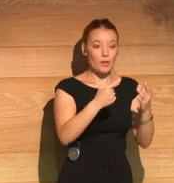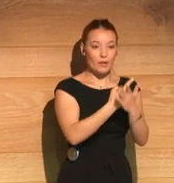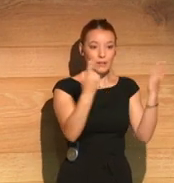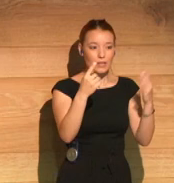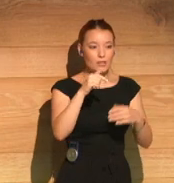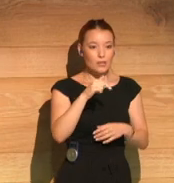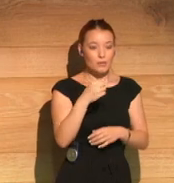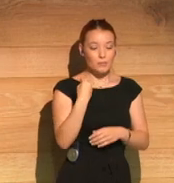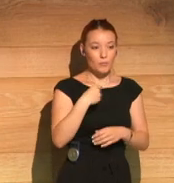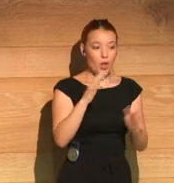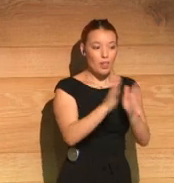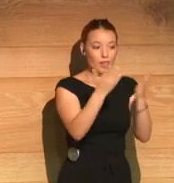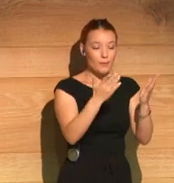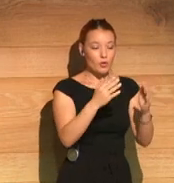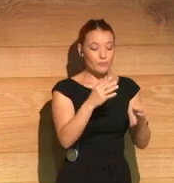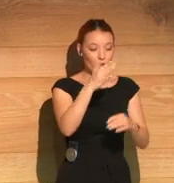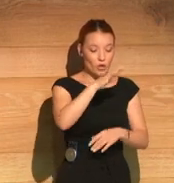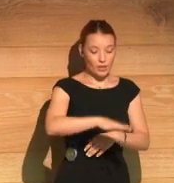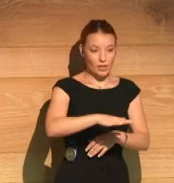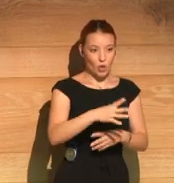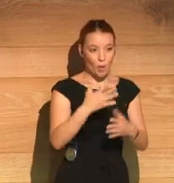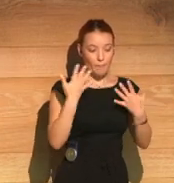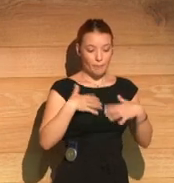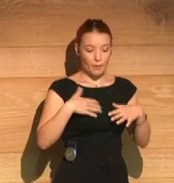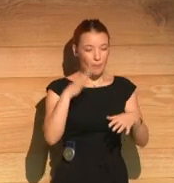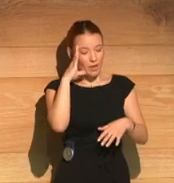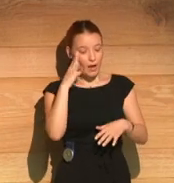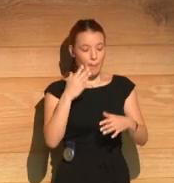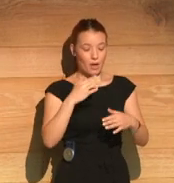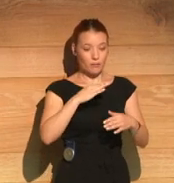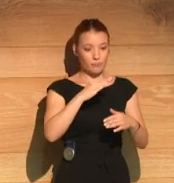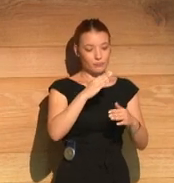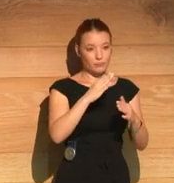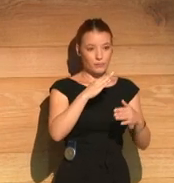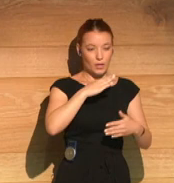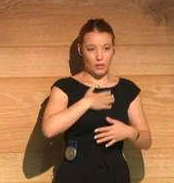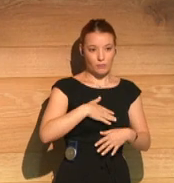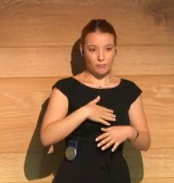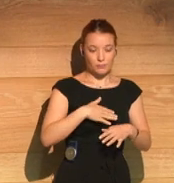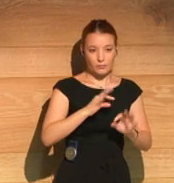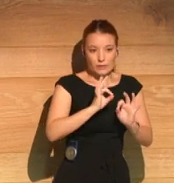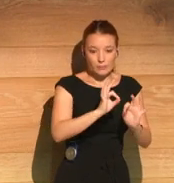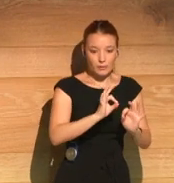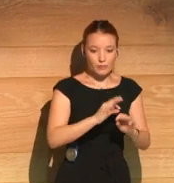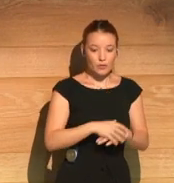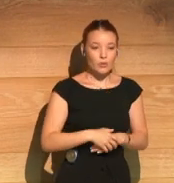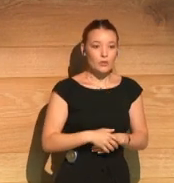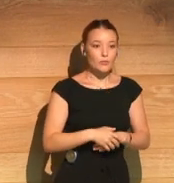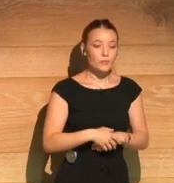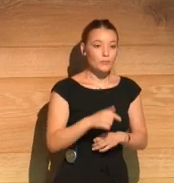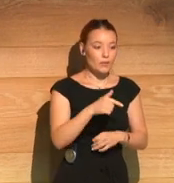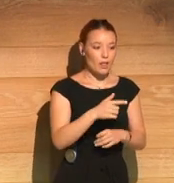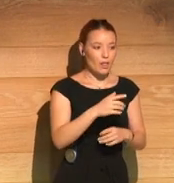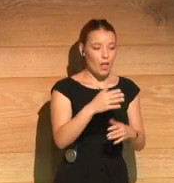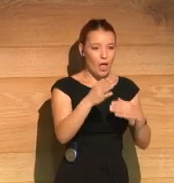published in 2006 The Boy in the Striped Pyjamas, and since then all of his novels have been very successful, and he's one of the most read and